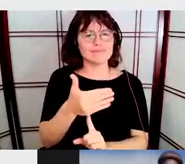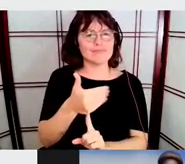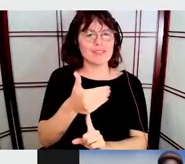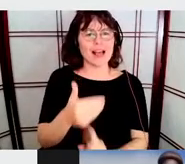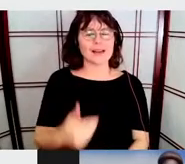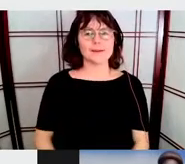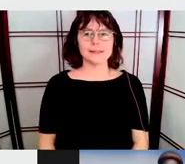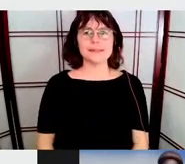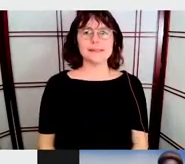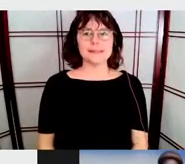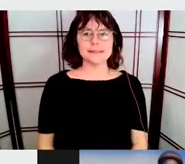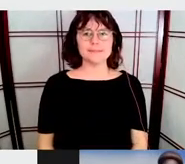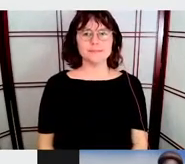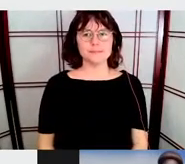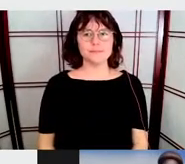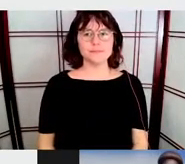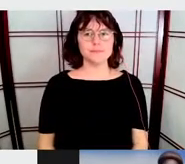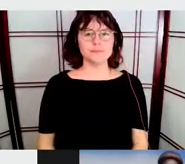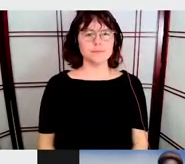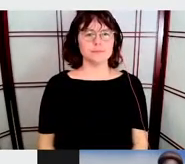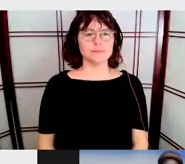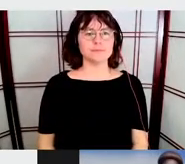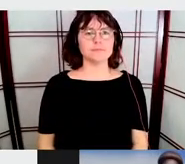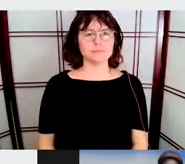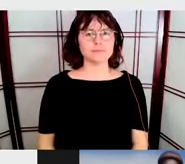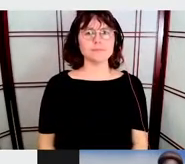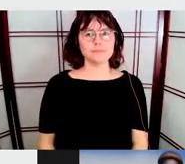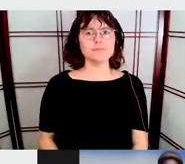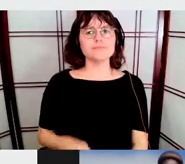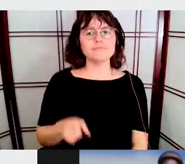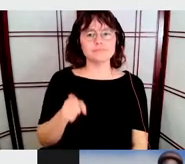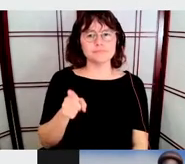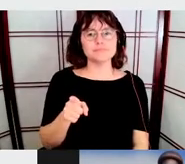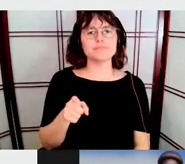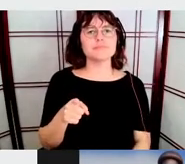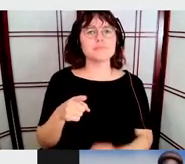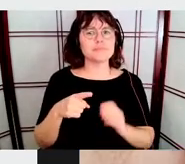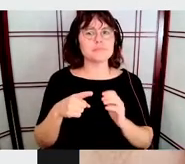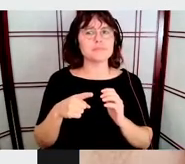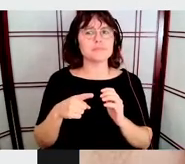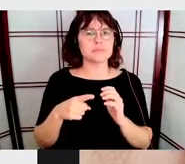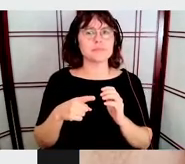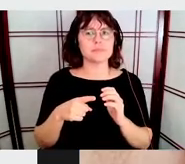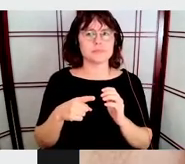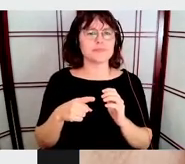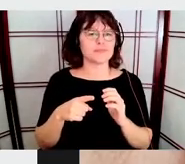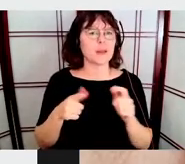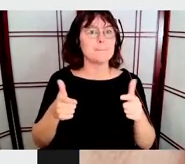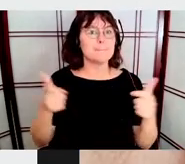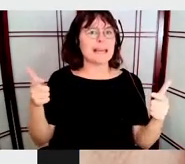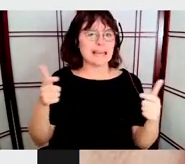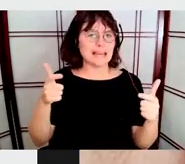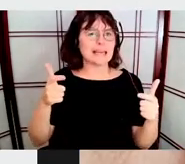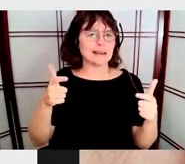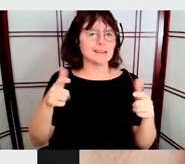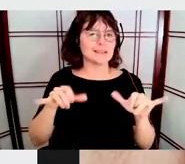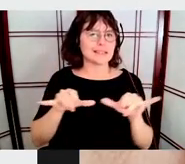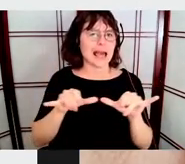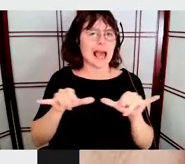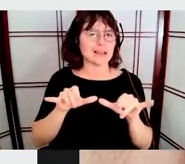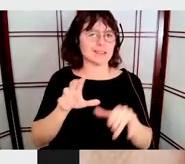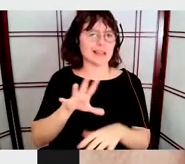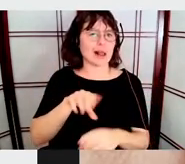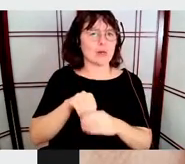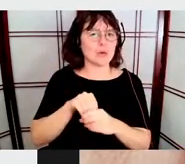big scenario of how the logo behaves. And then it's very, it's also very good to